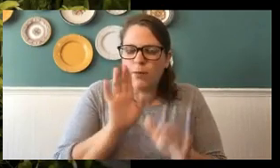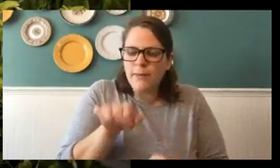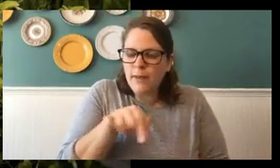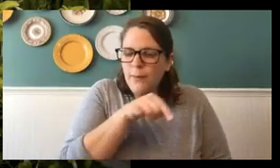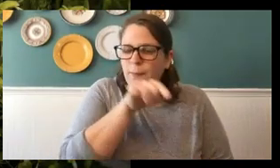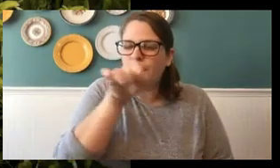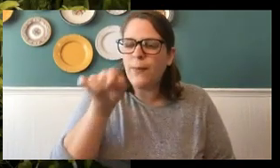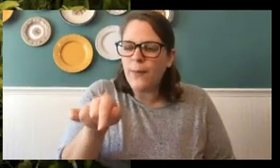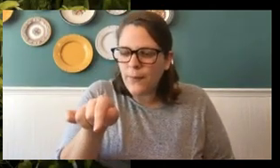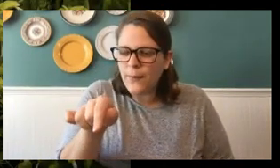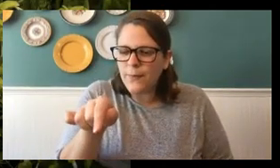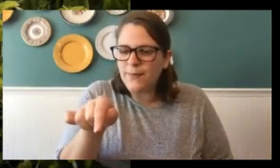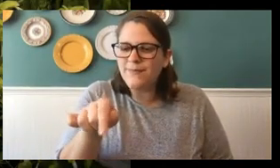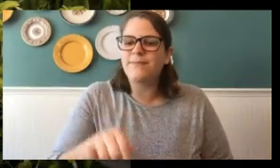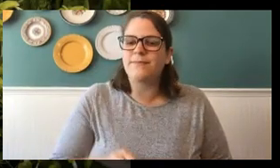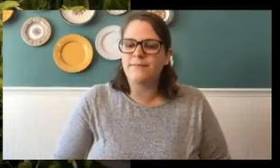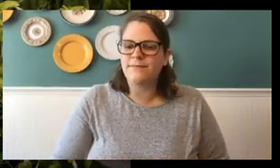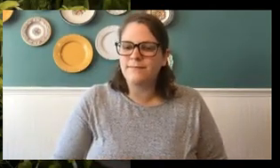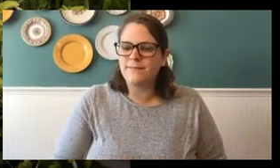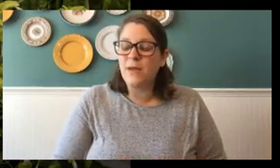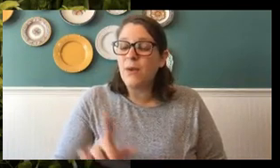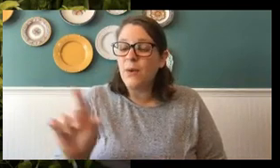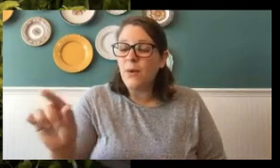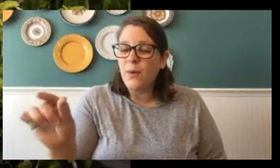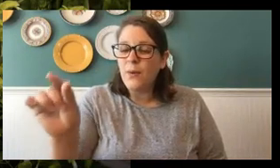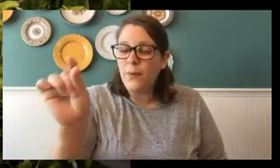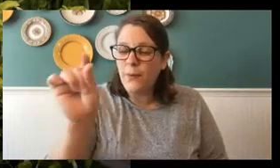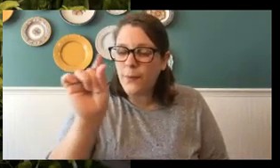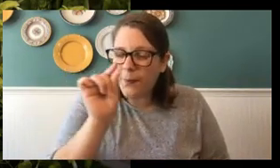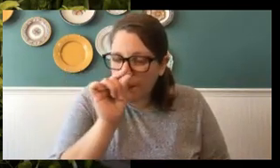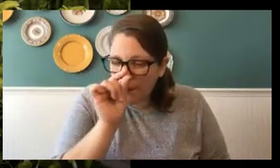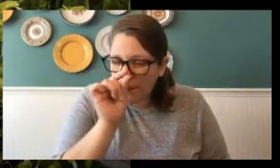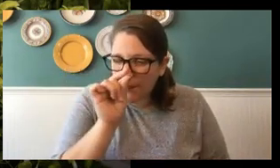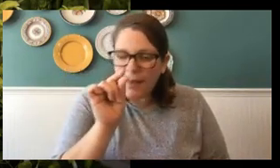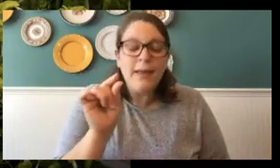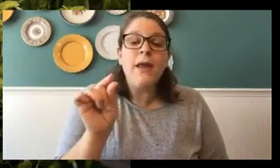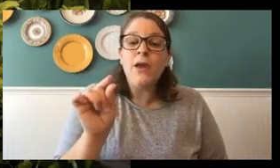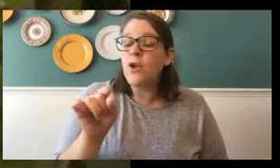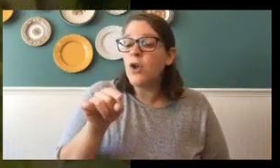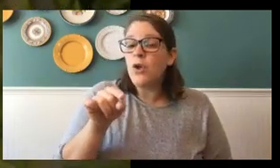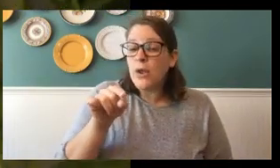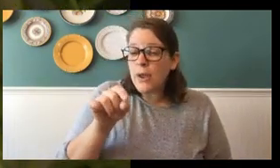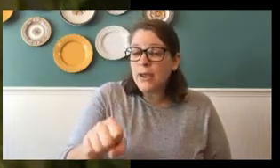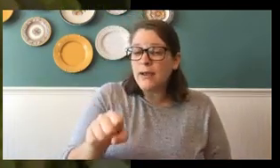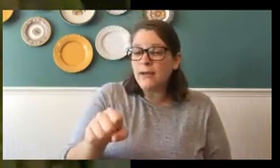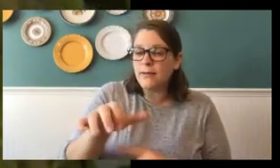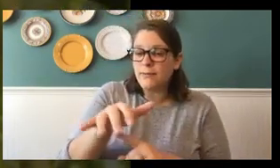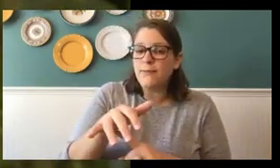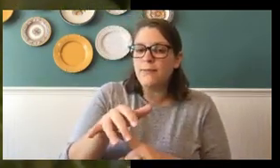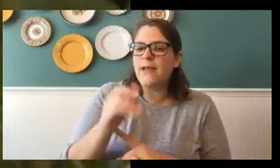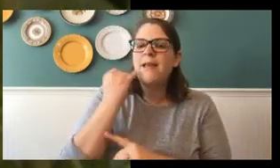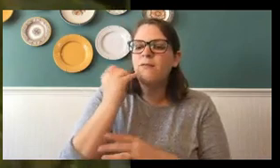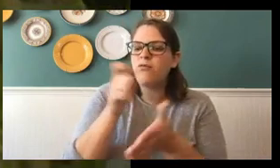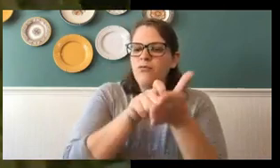over here. It is so small, guys, that it can fit on top of a